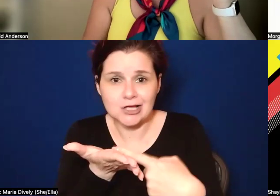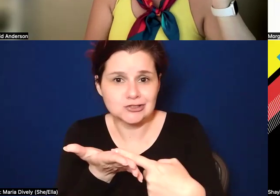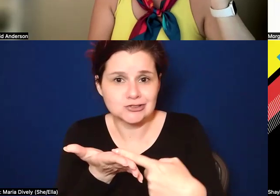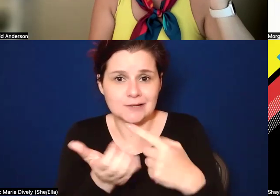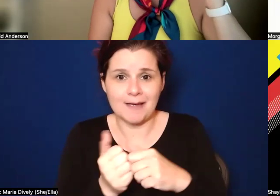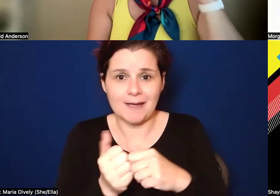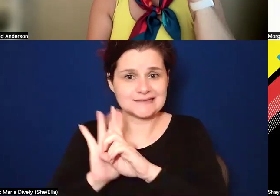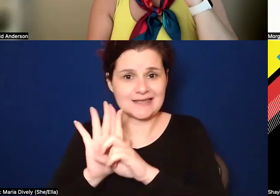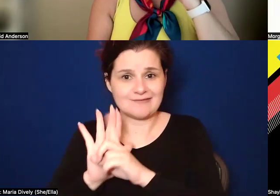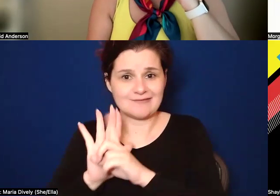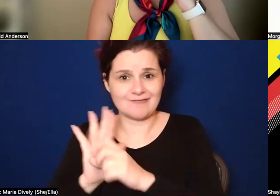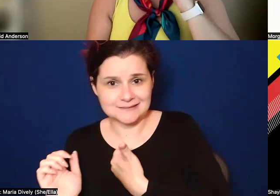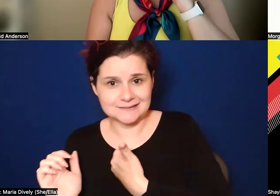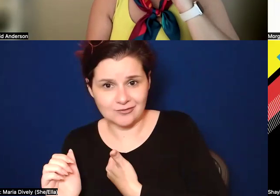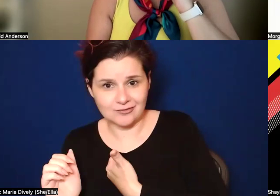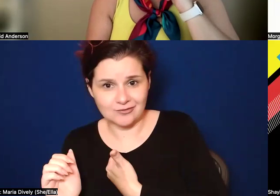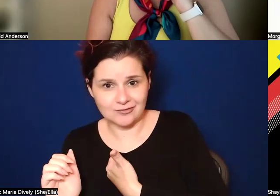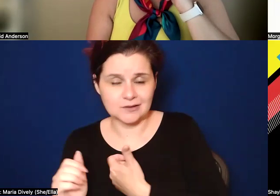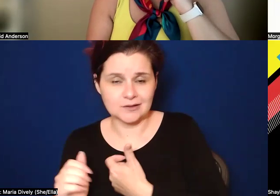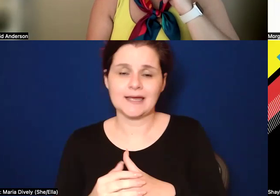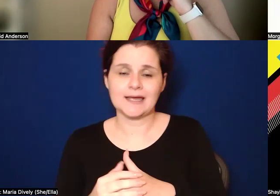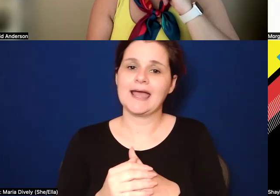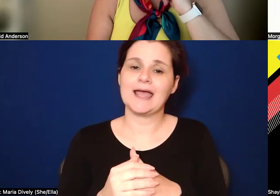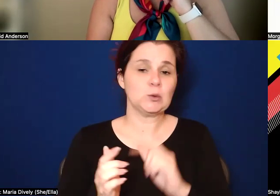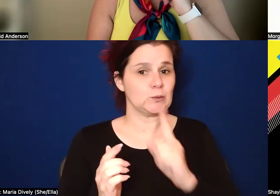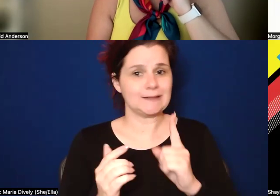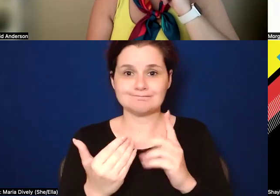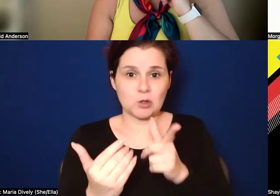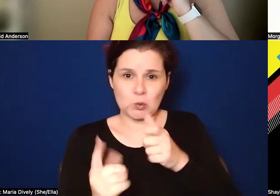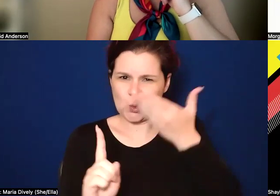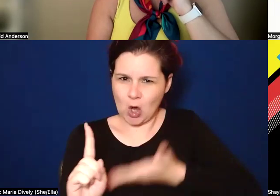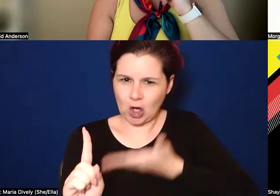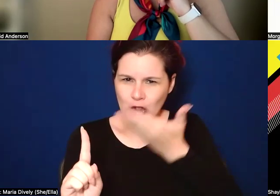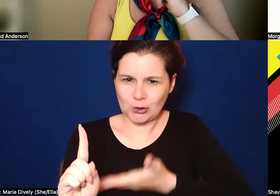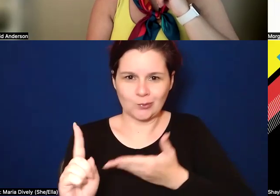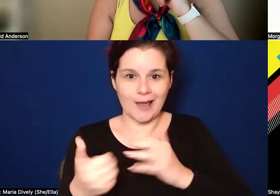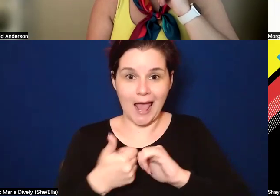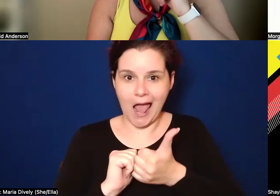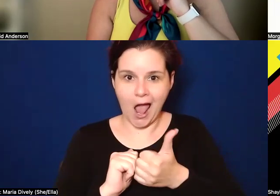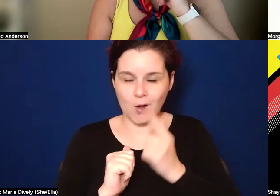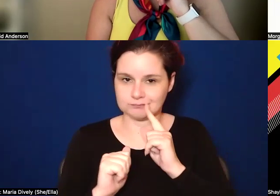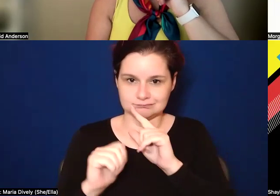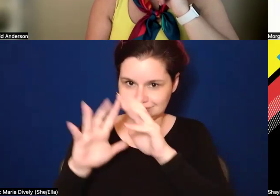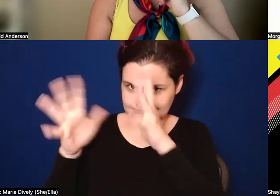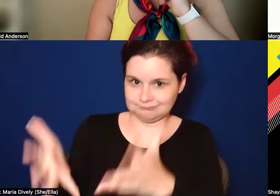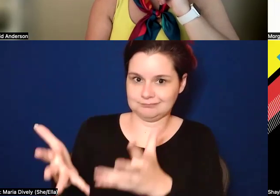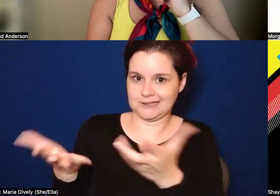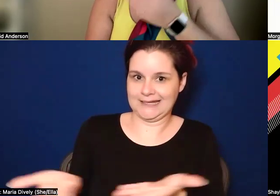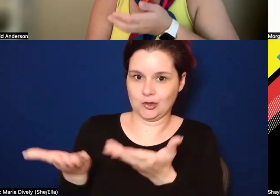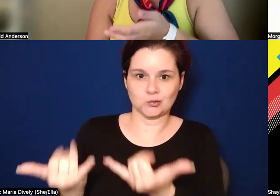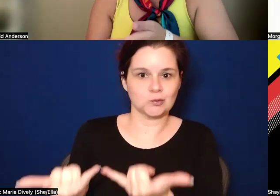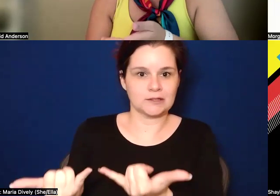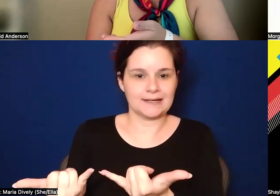-identification and, um, the question of, you know, who are you, how did you come to be here today? Um,